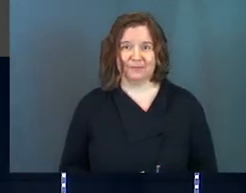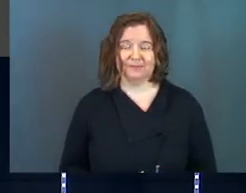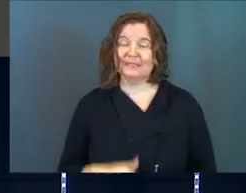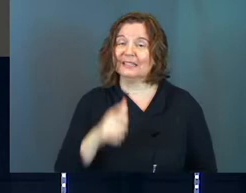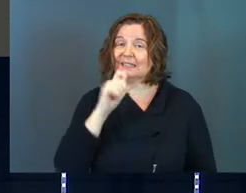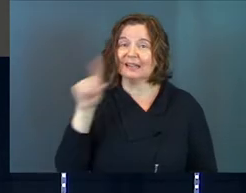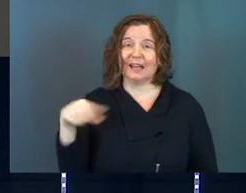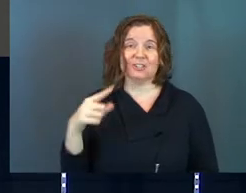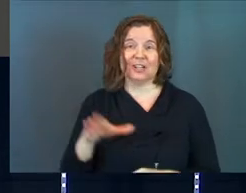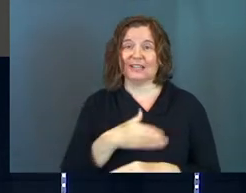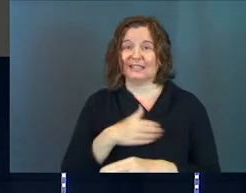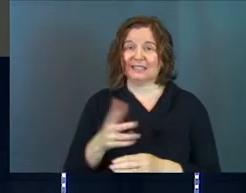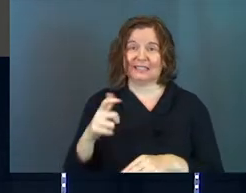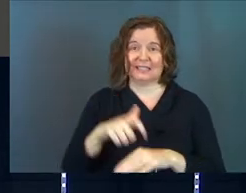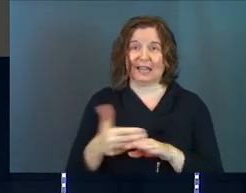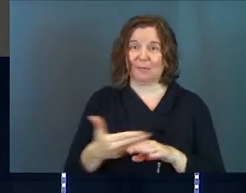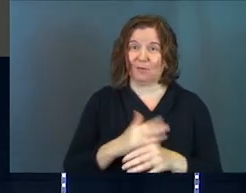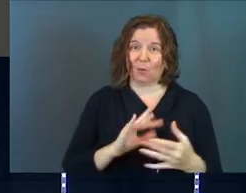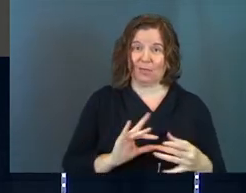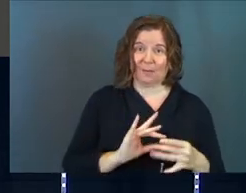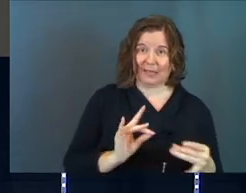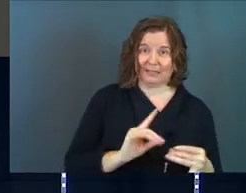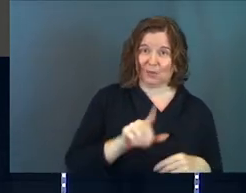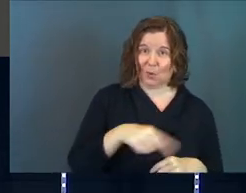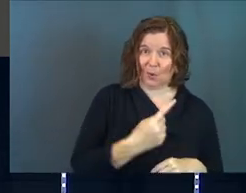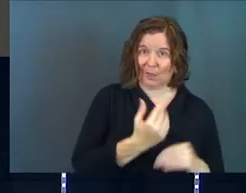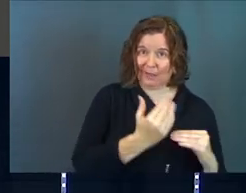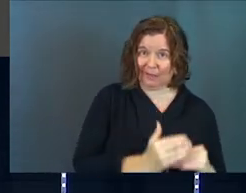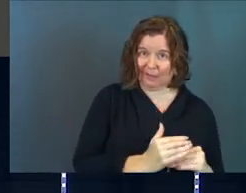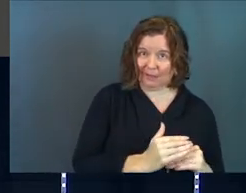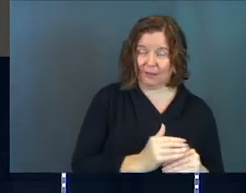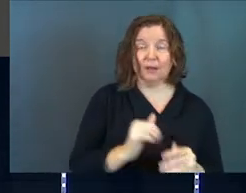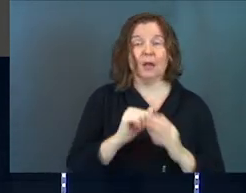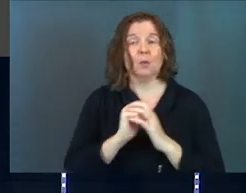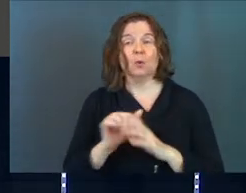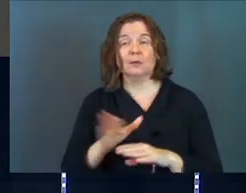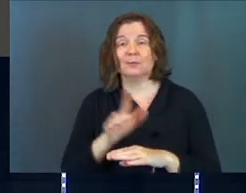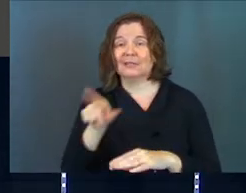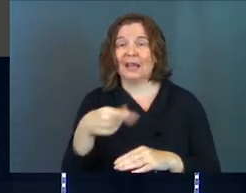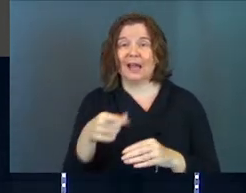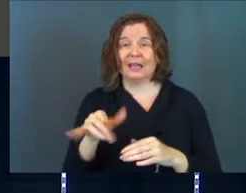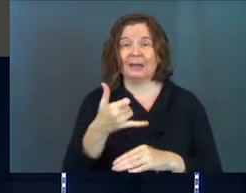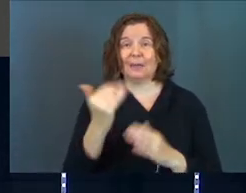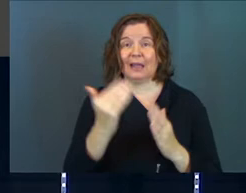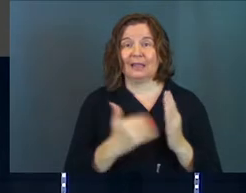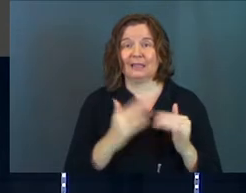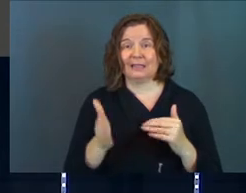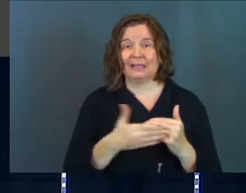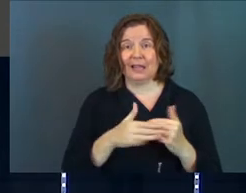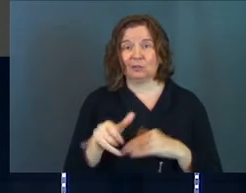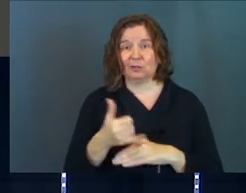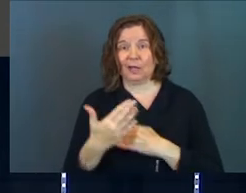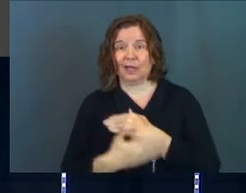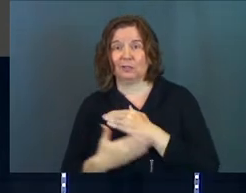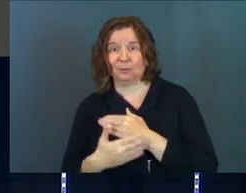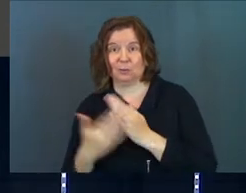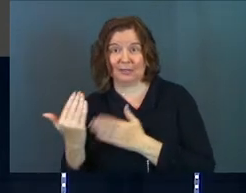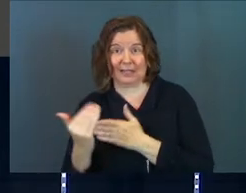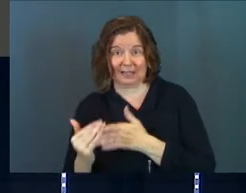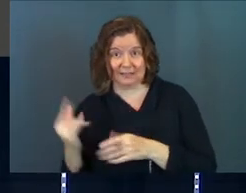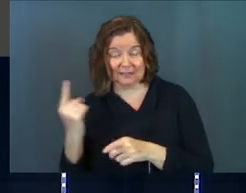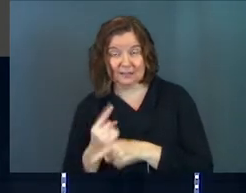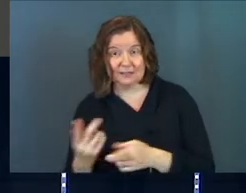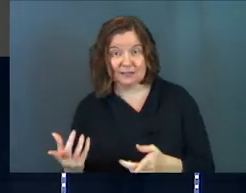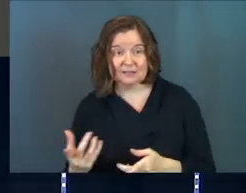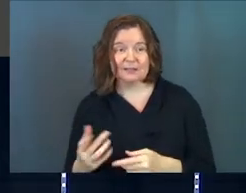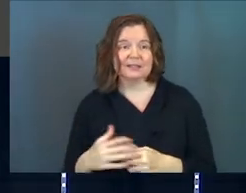It's not just the singing time before the message. And worship music is not just a playlist next to your country music playlist. Amen?